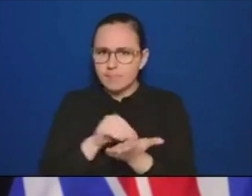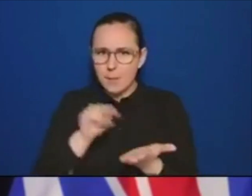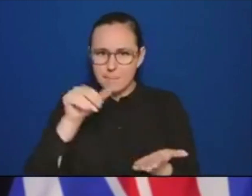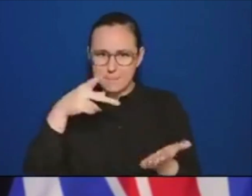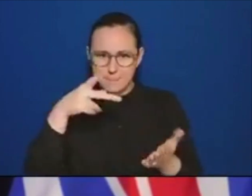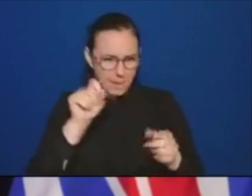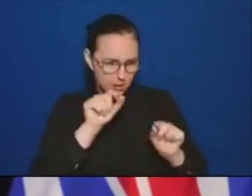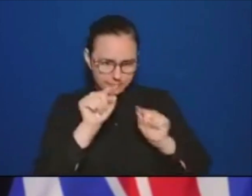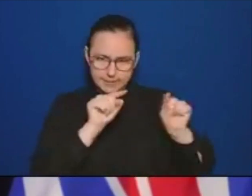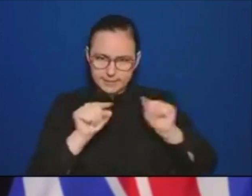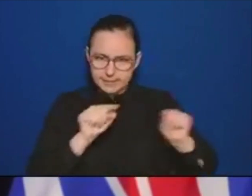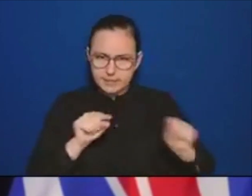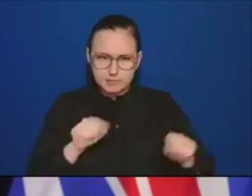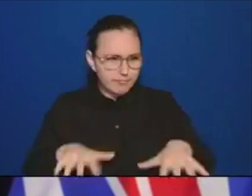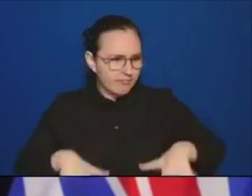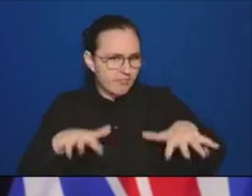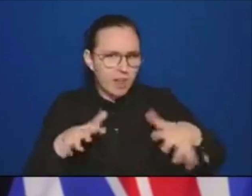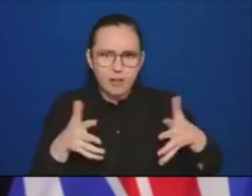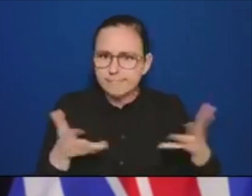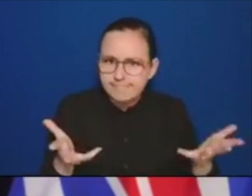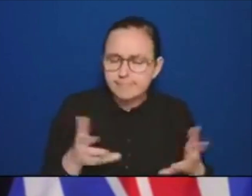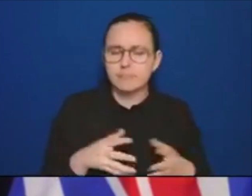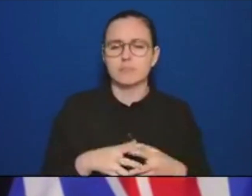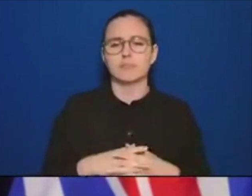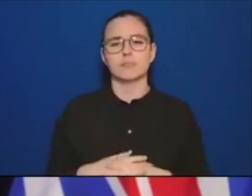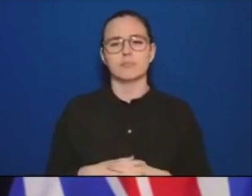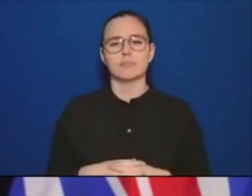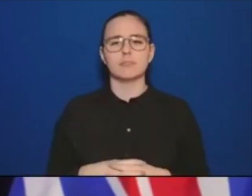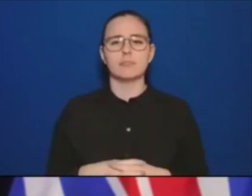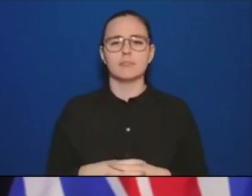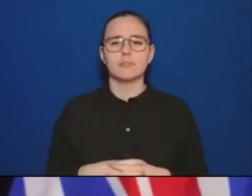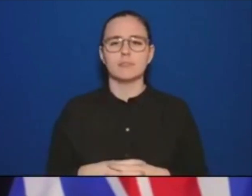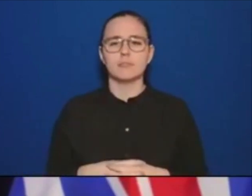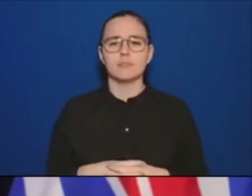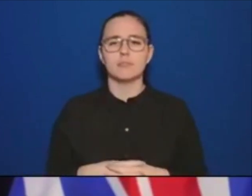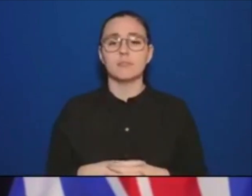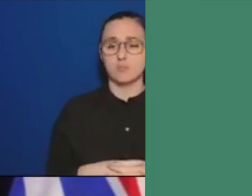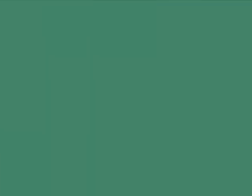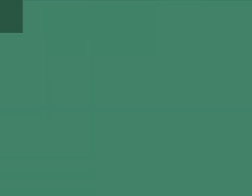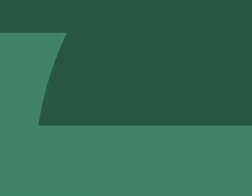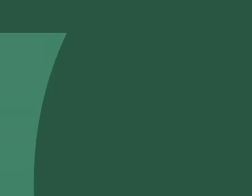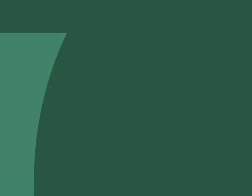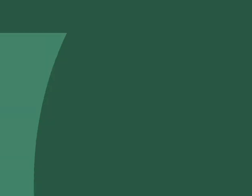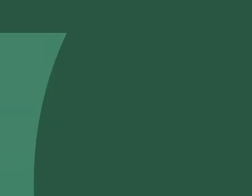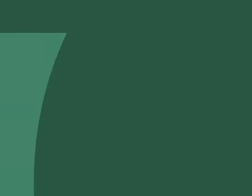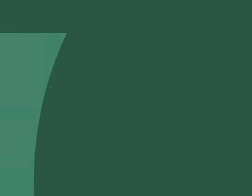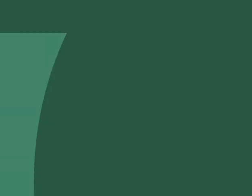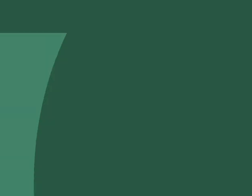But that work has been underway and is going to continue being underway and is very much a priority.